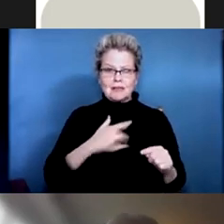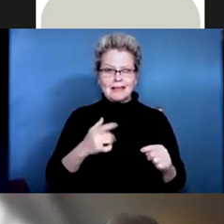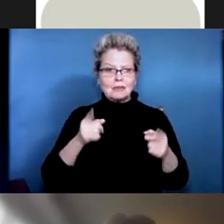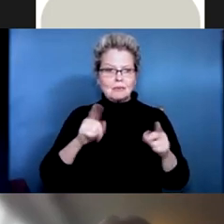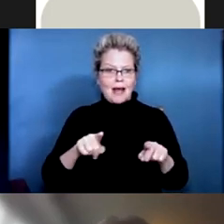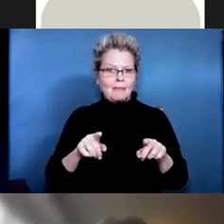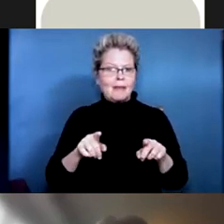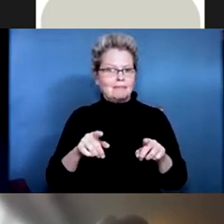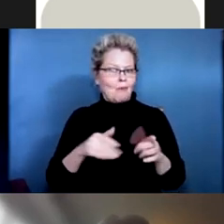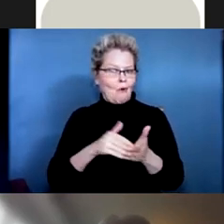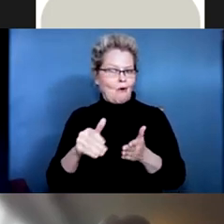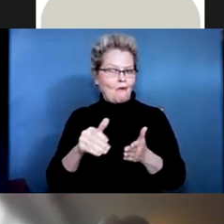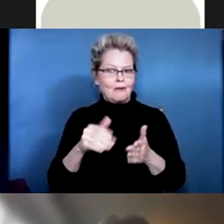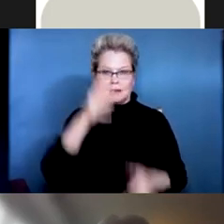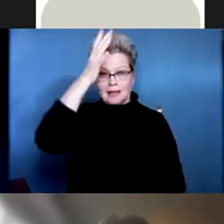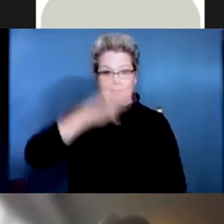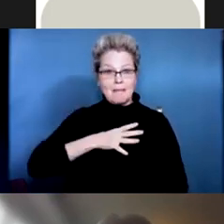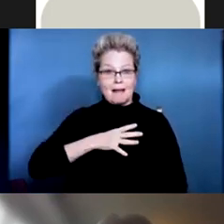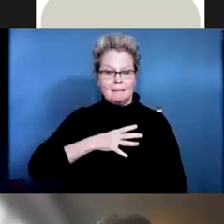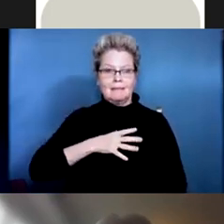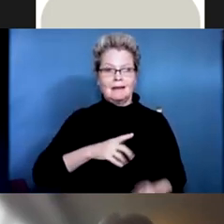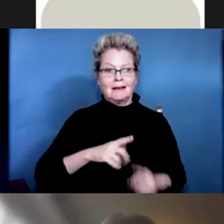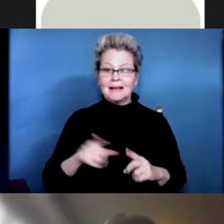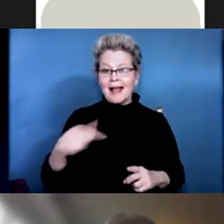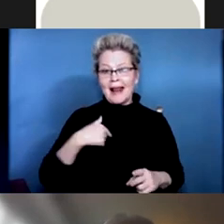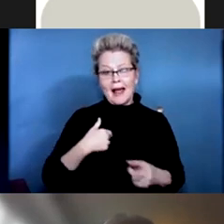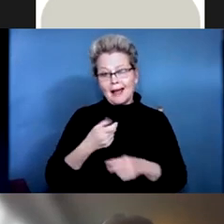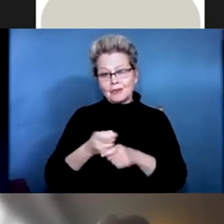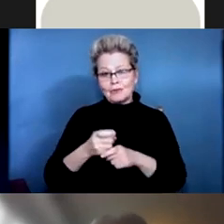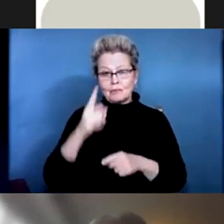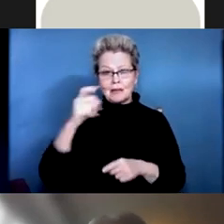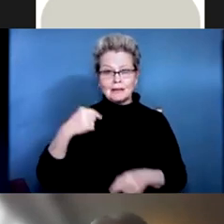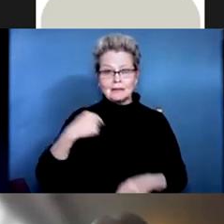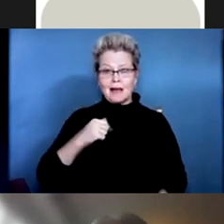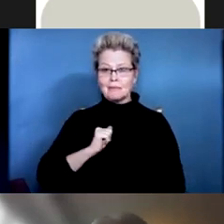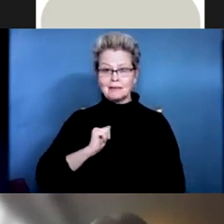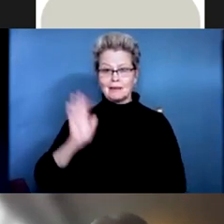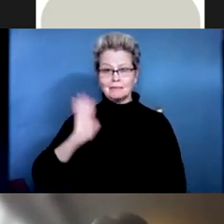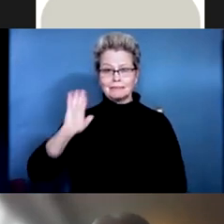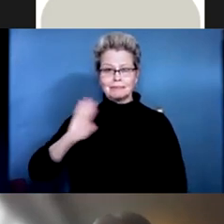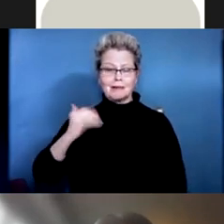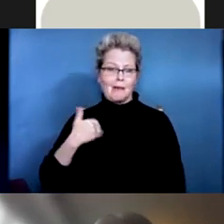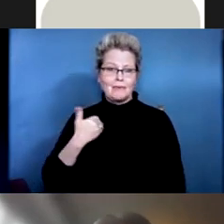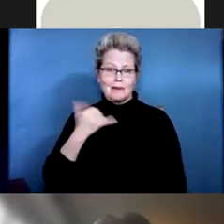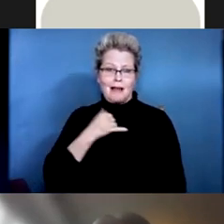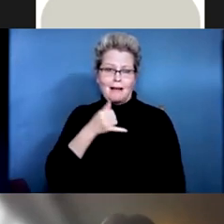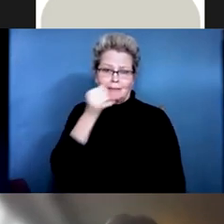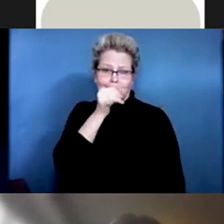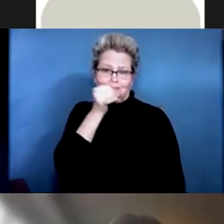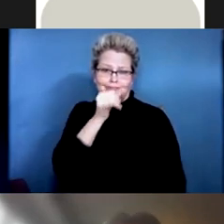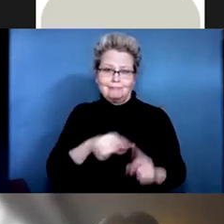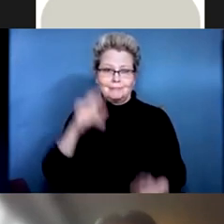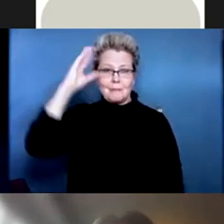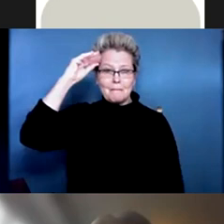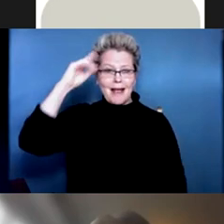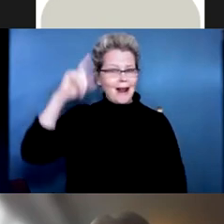I always joke because, you know, I'm, I was a young foolish man. You know, we're the risk tapers, the risk takers. And that's